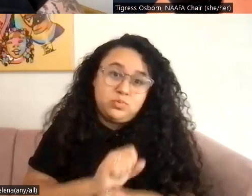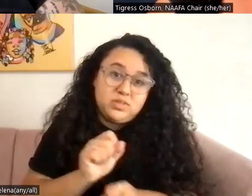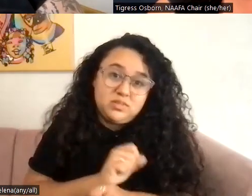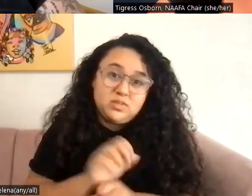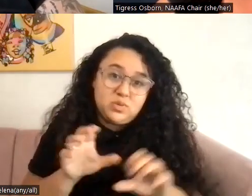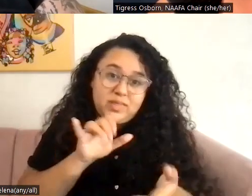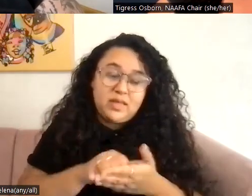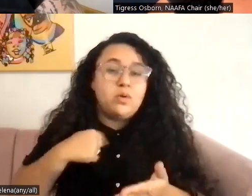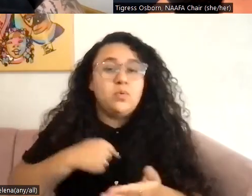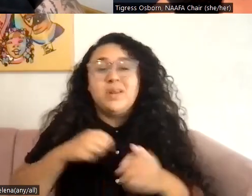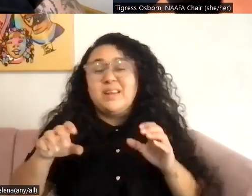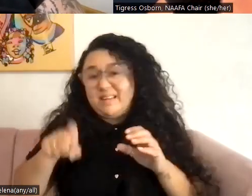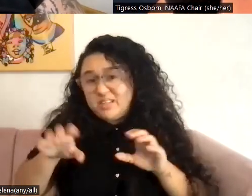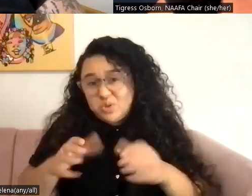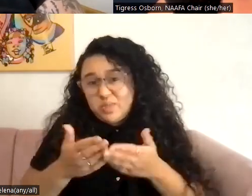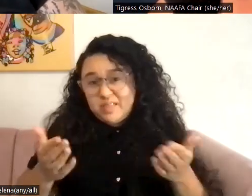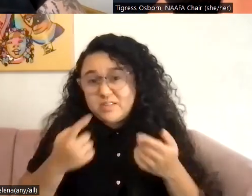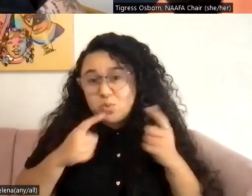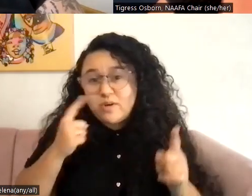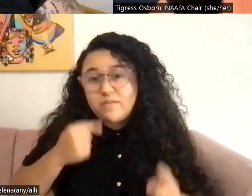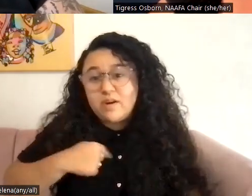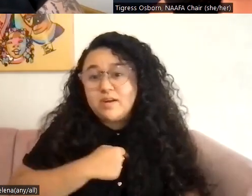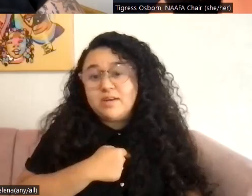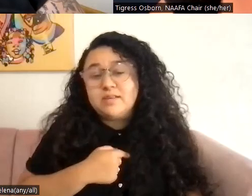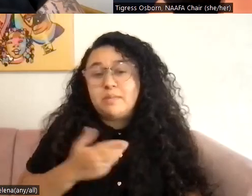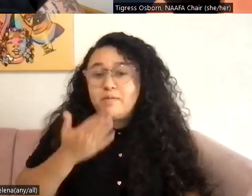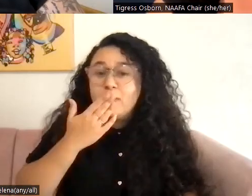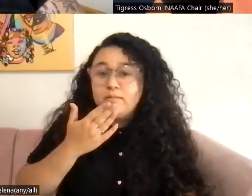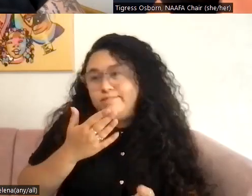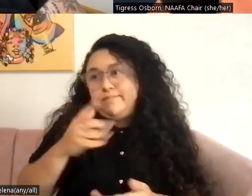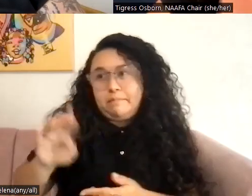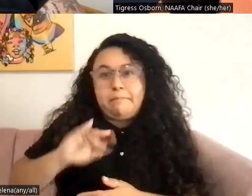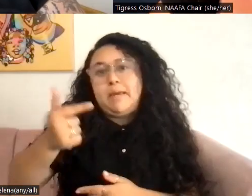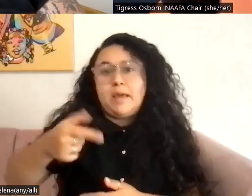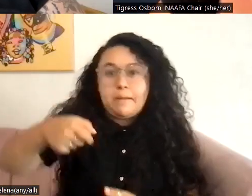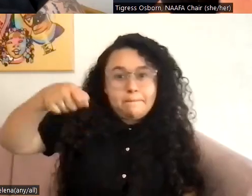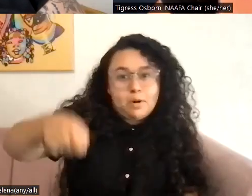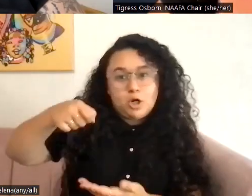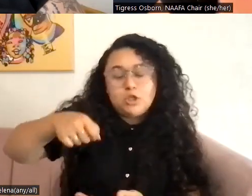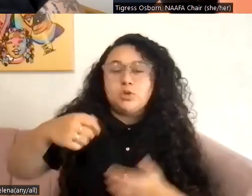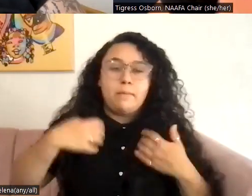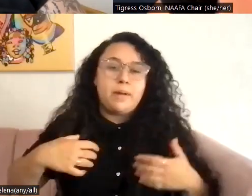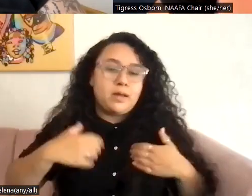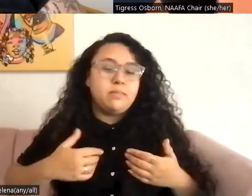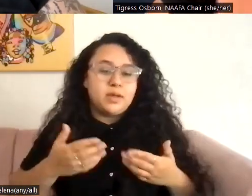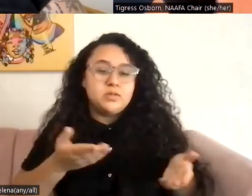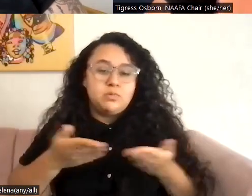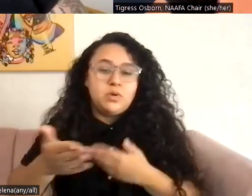we need to do the things that work for us. And maybe you got a really big purse or backpack because you take the thing that you need. Um,